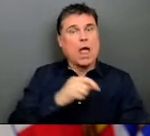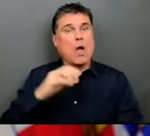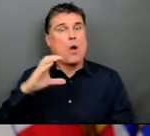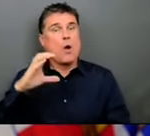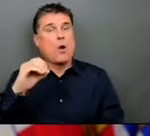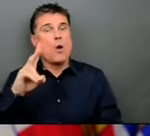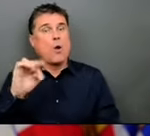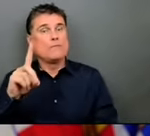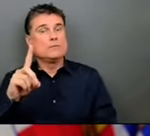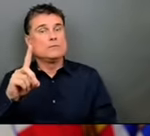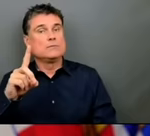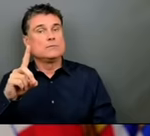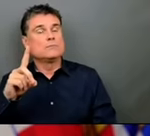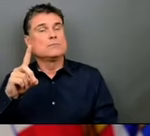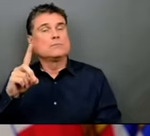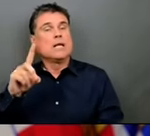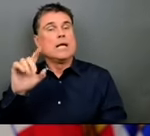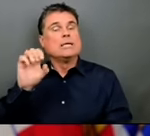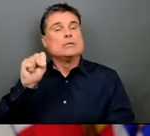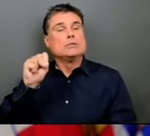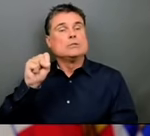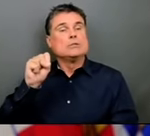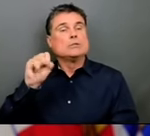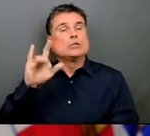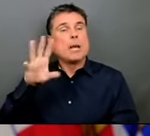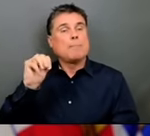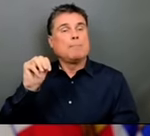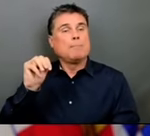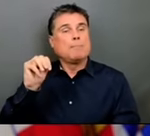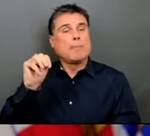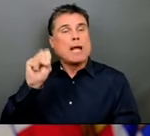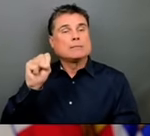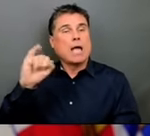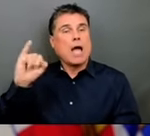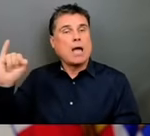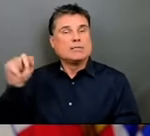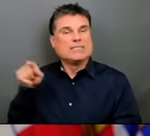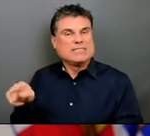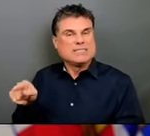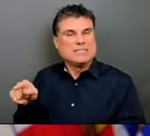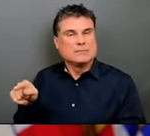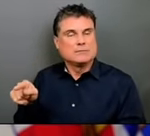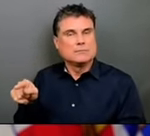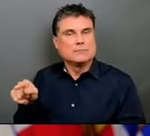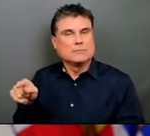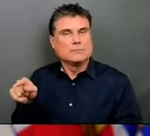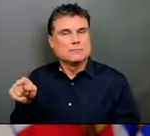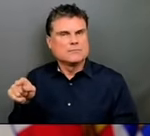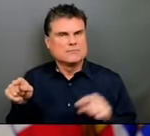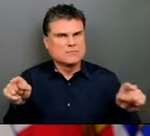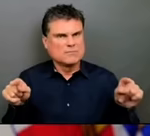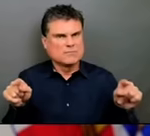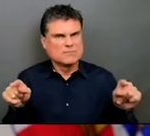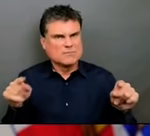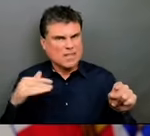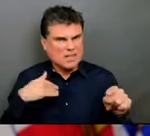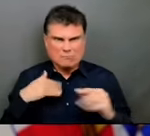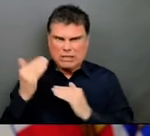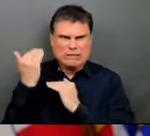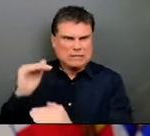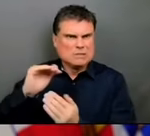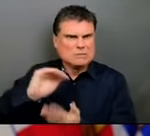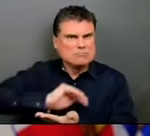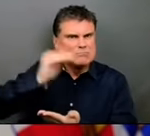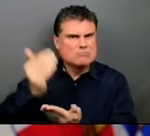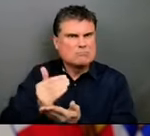-stable vaccines. And again, we had a limited amount that we received about two weeks ago and we are focusing on